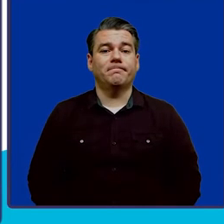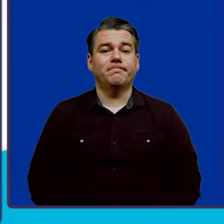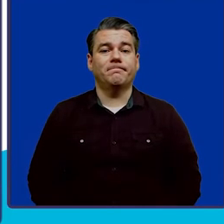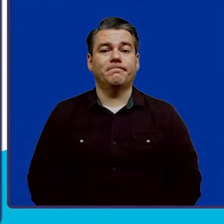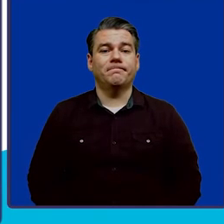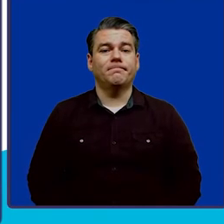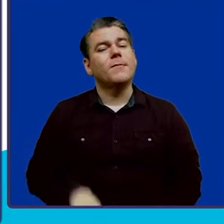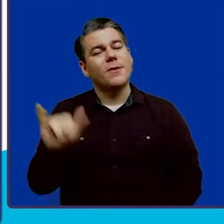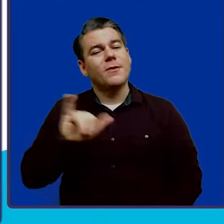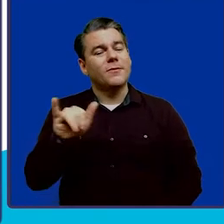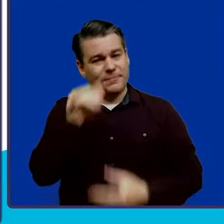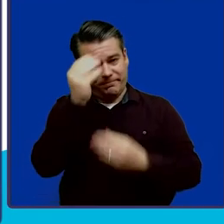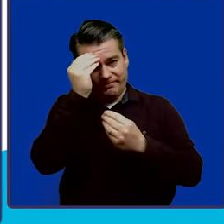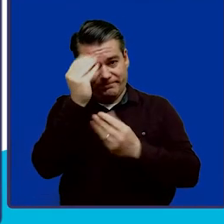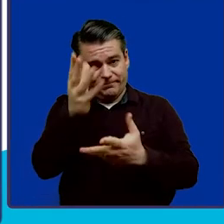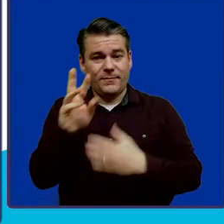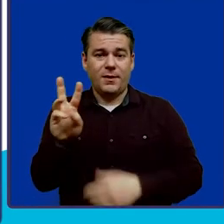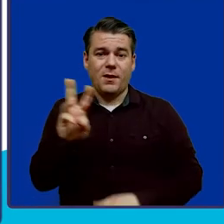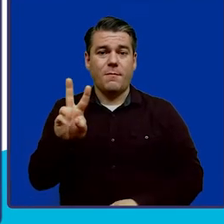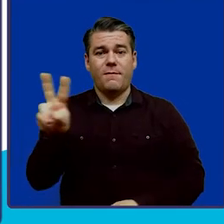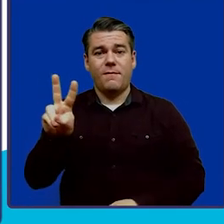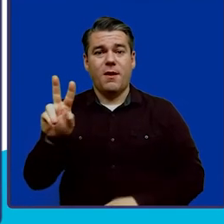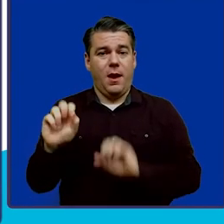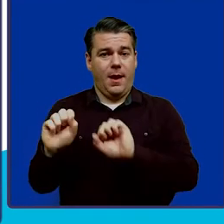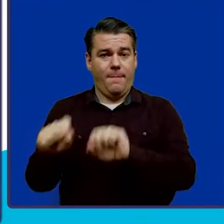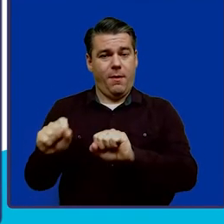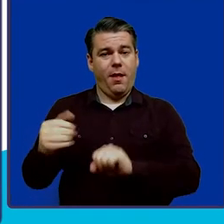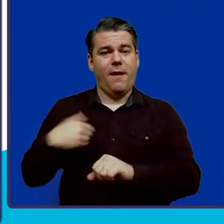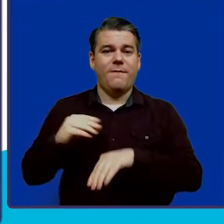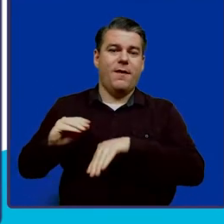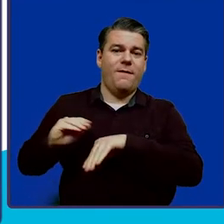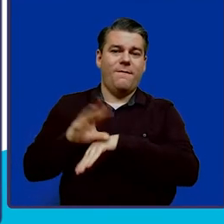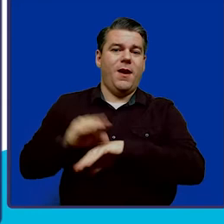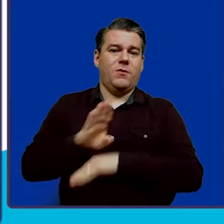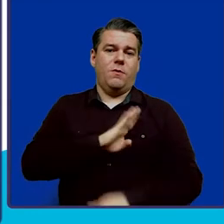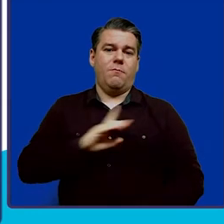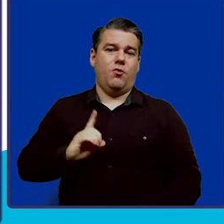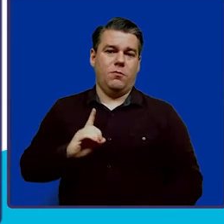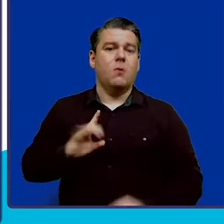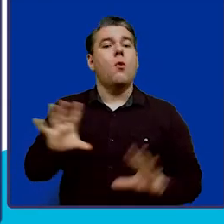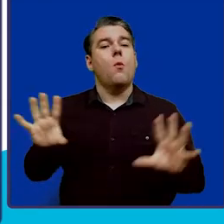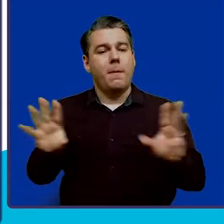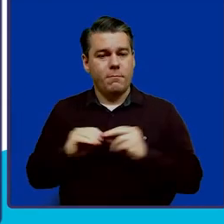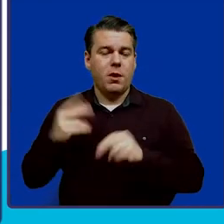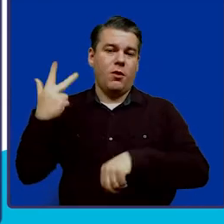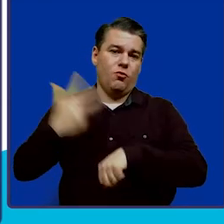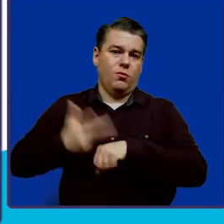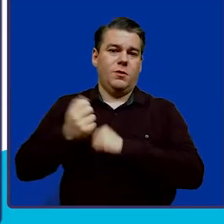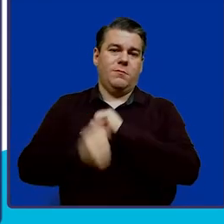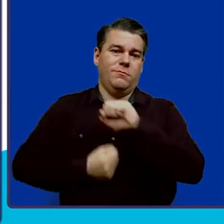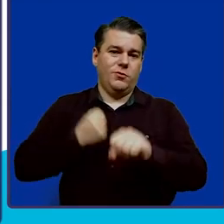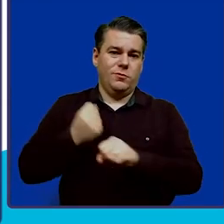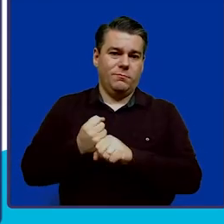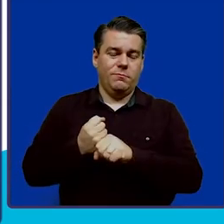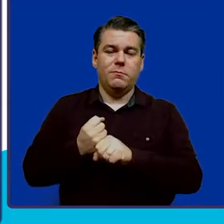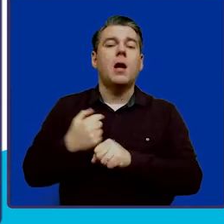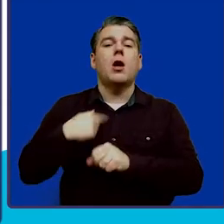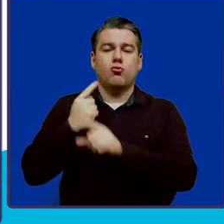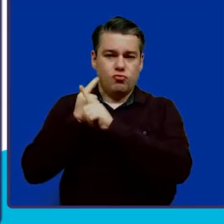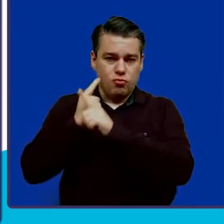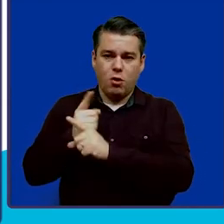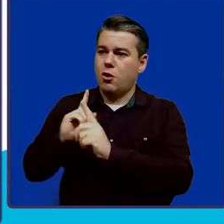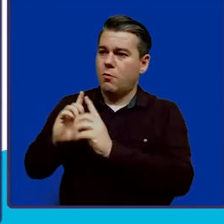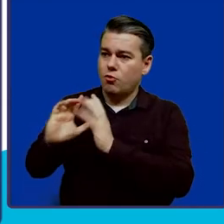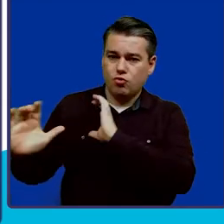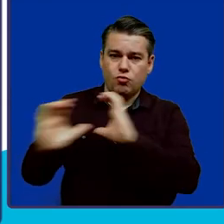I also want to mention WVABL has an advisory board. We meet three times per year, and I regularly communicate